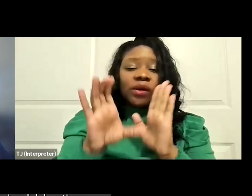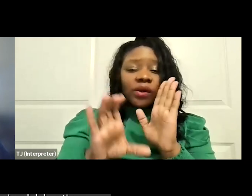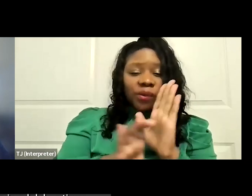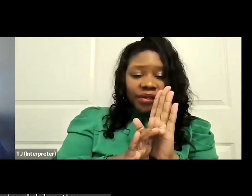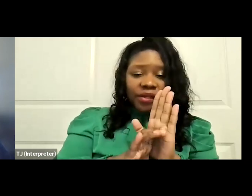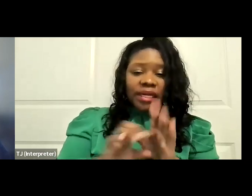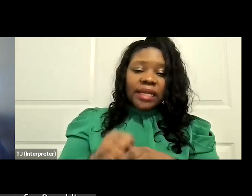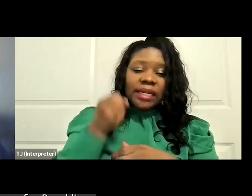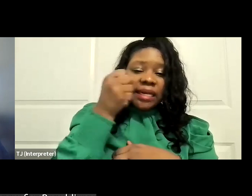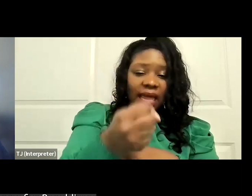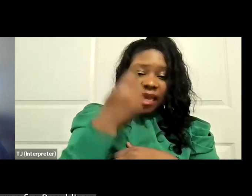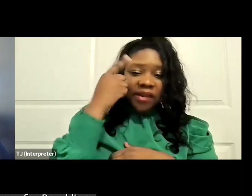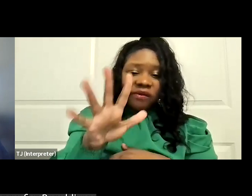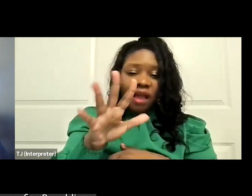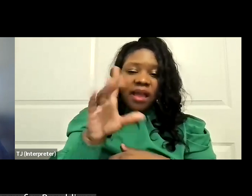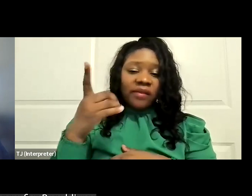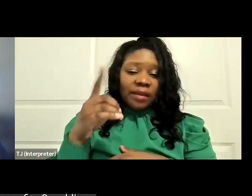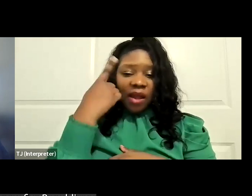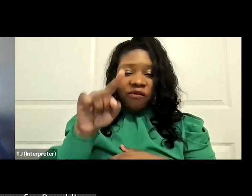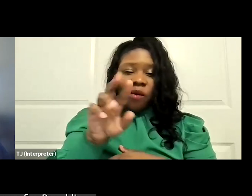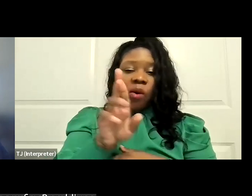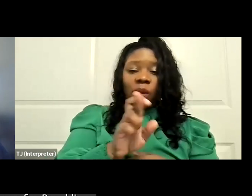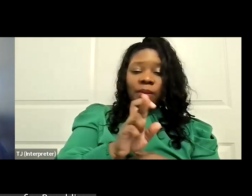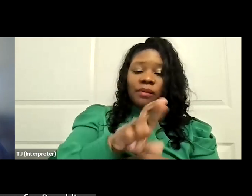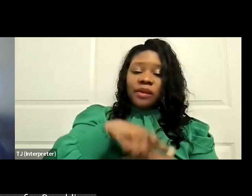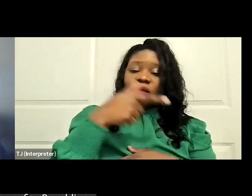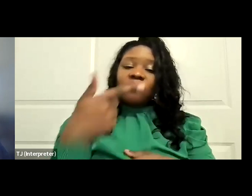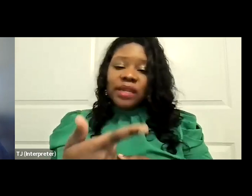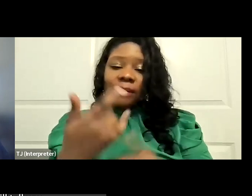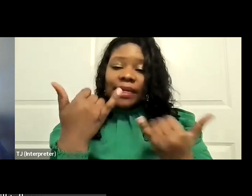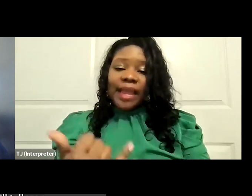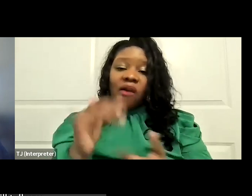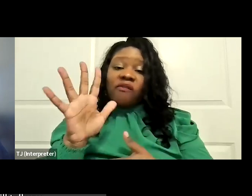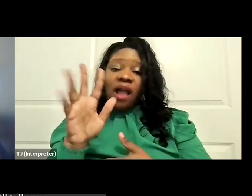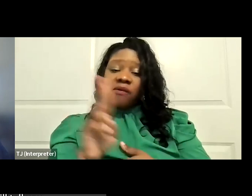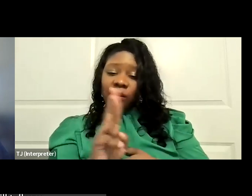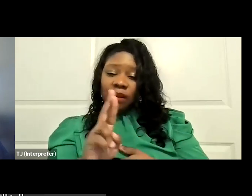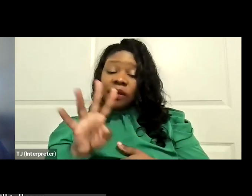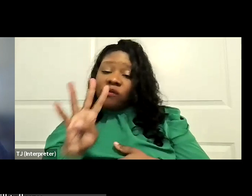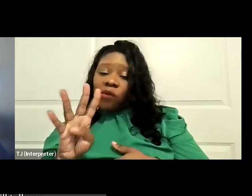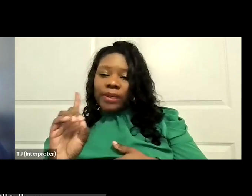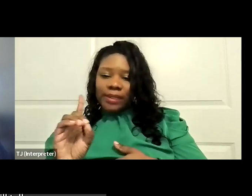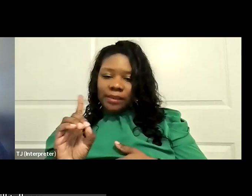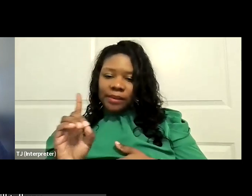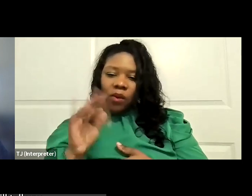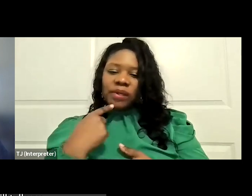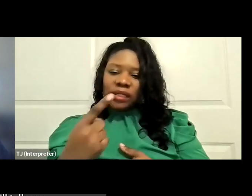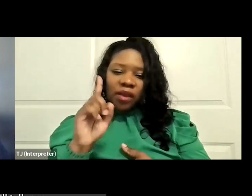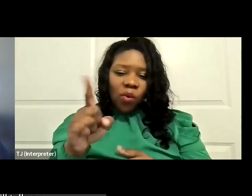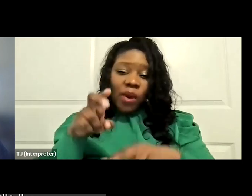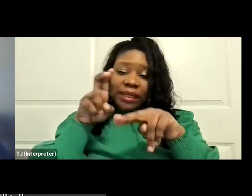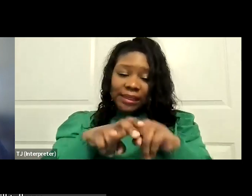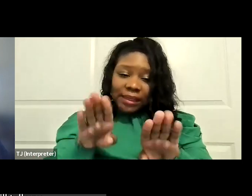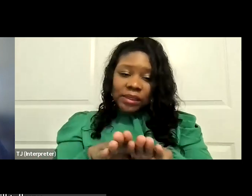and four Republicans, flipped. And it's now five Republicans and four Democrats. I will tell you that one of the seats was an open